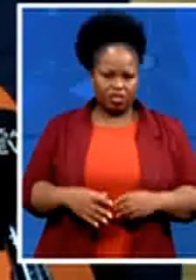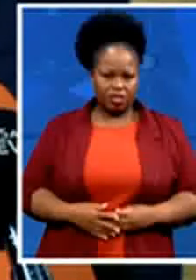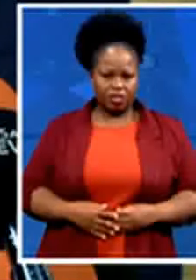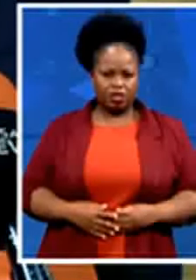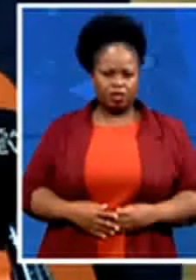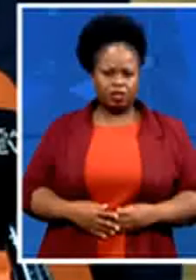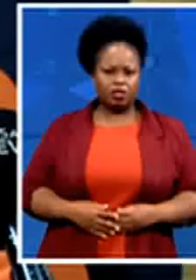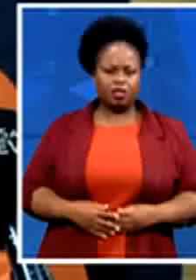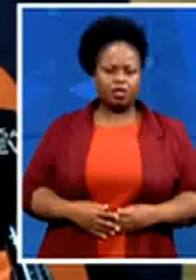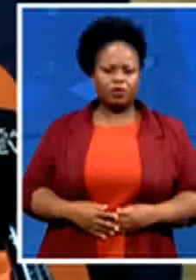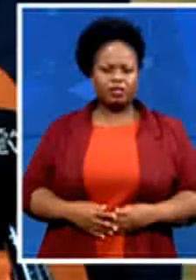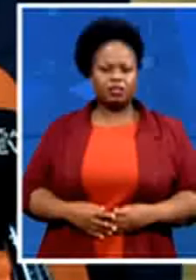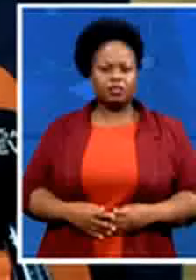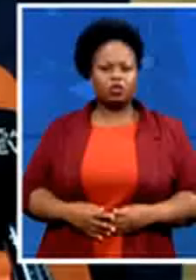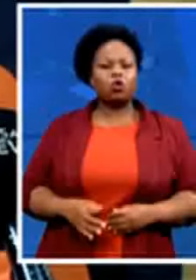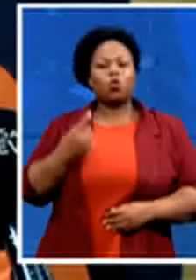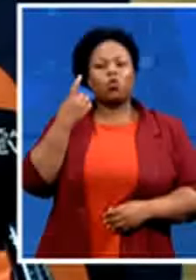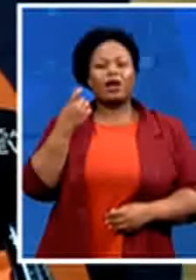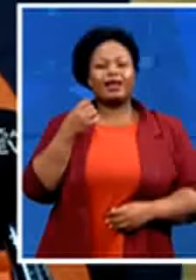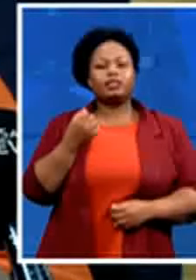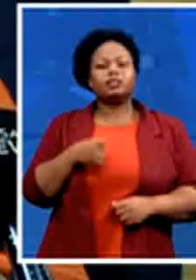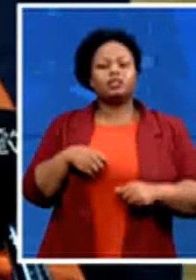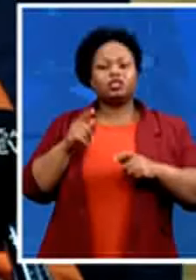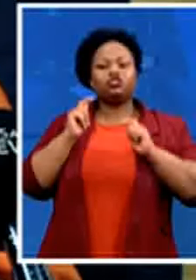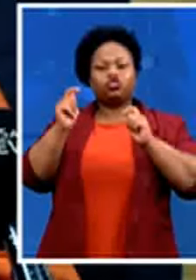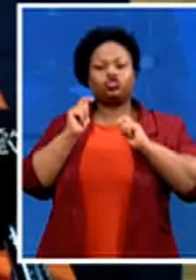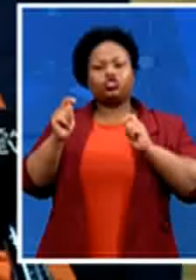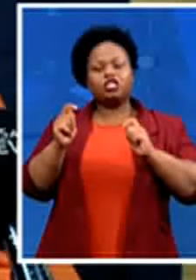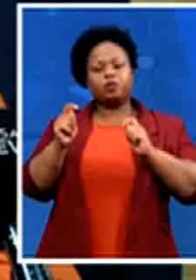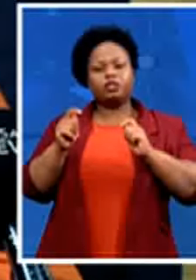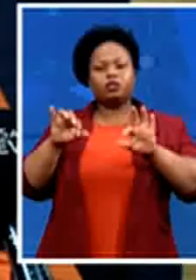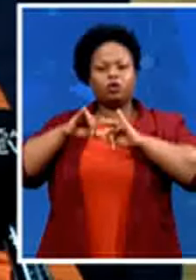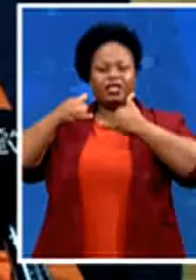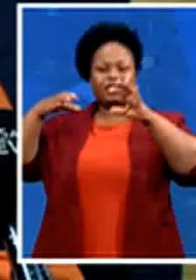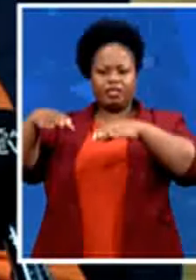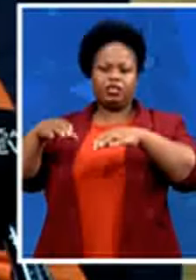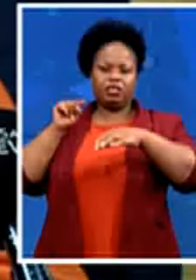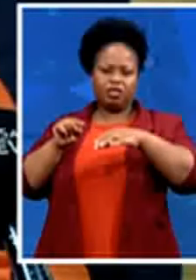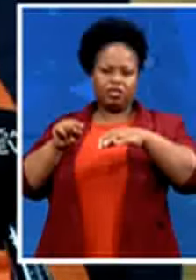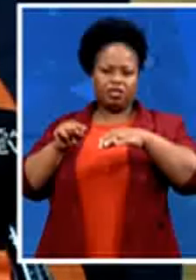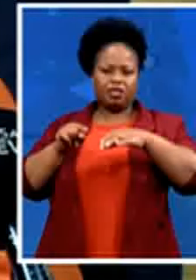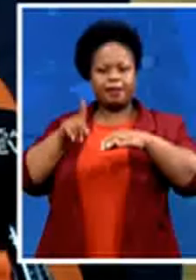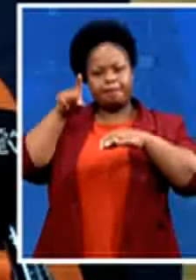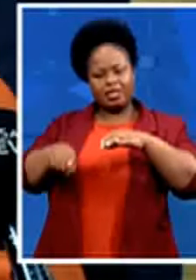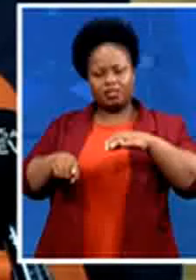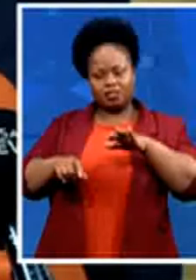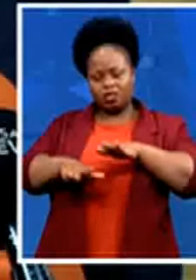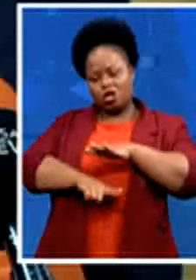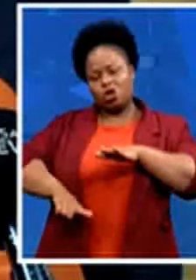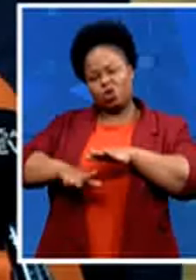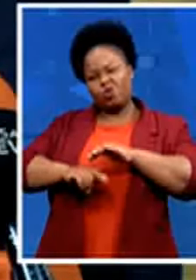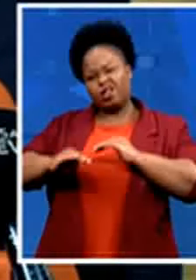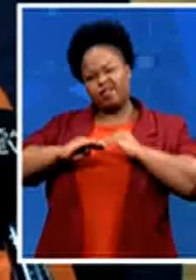and that transport entity must be at local level to provide